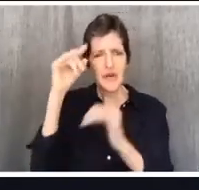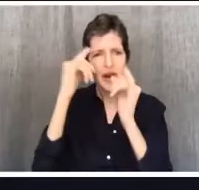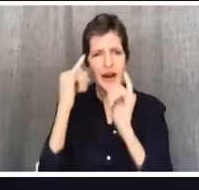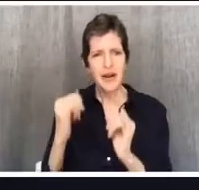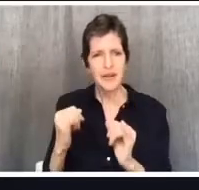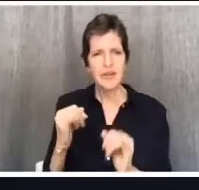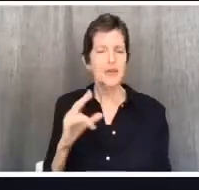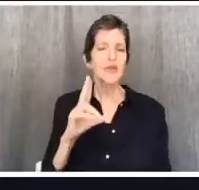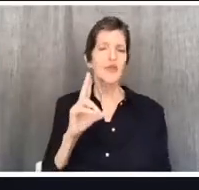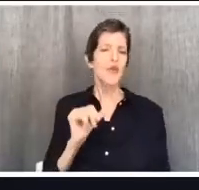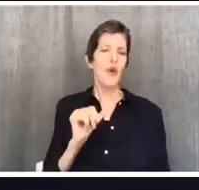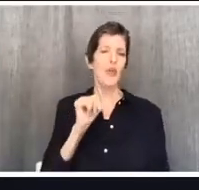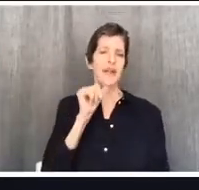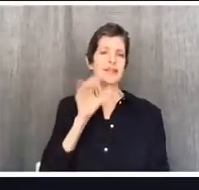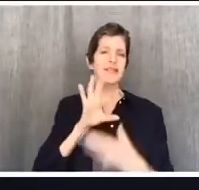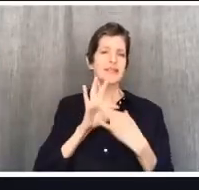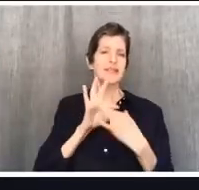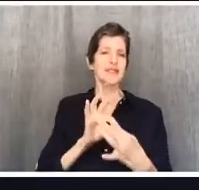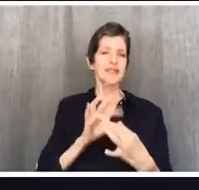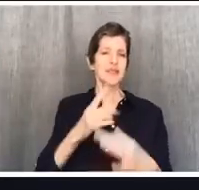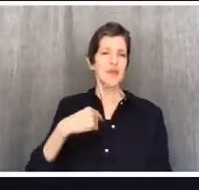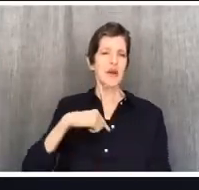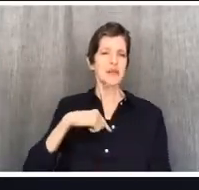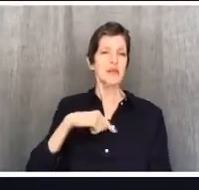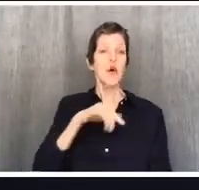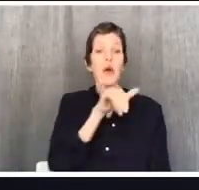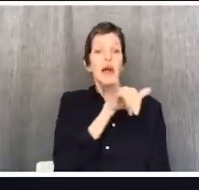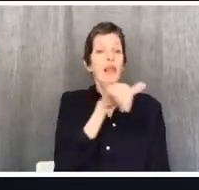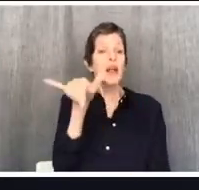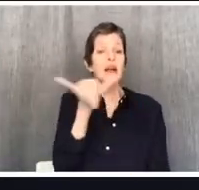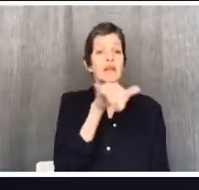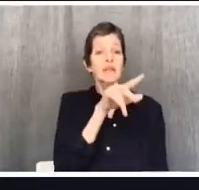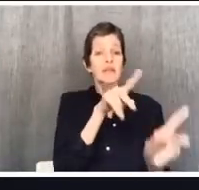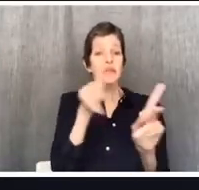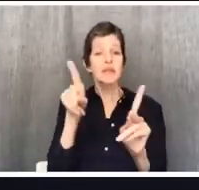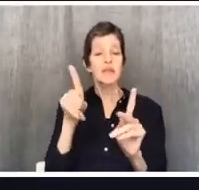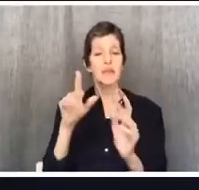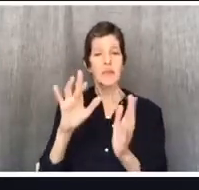is not sinful to take. Addiction is.